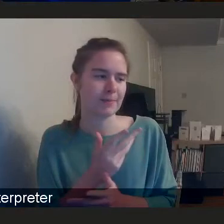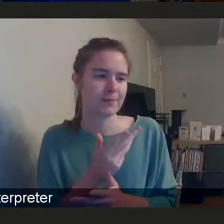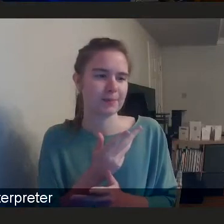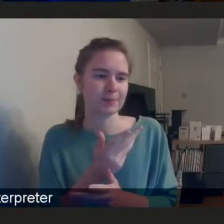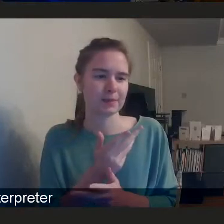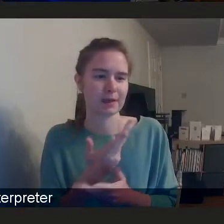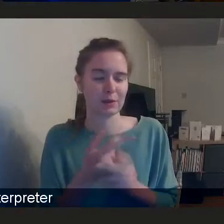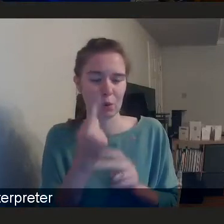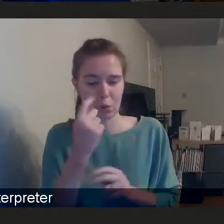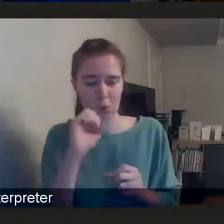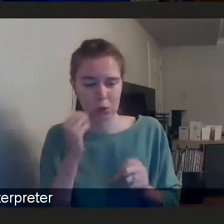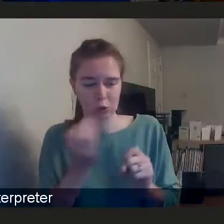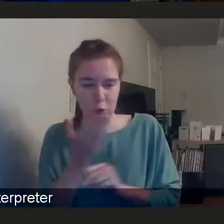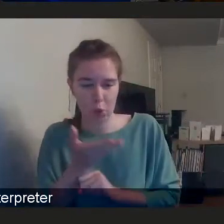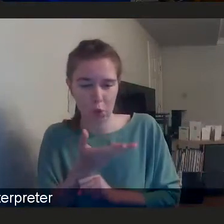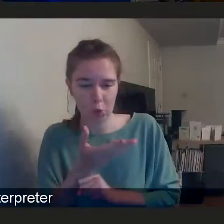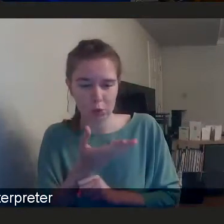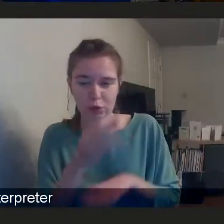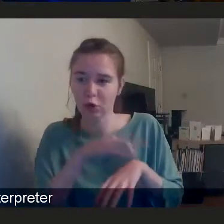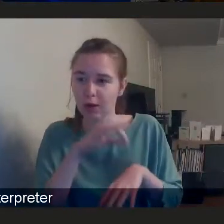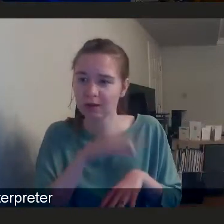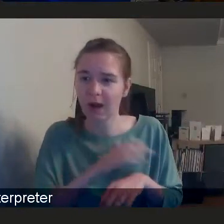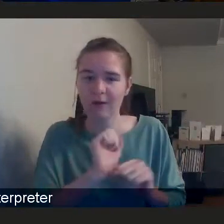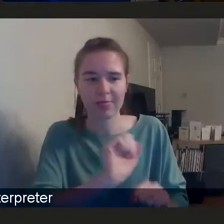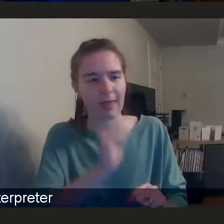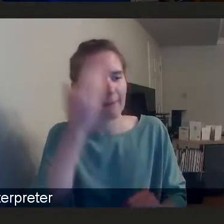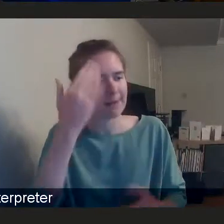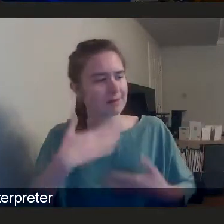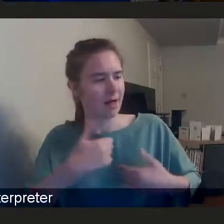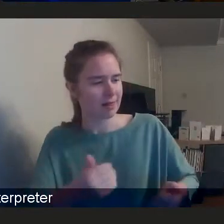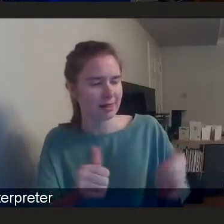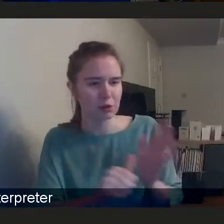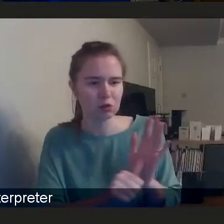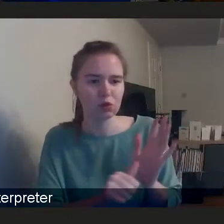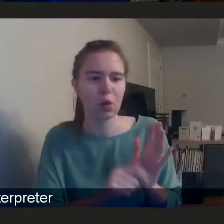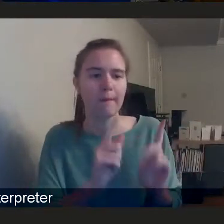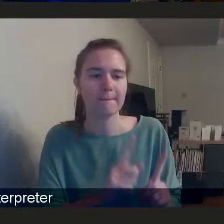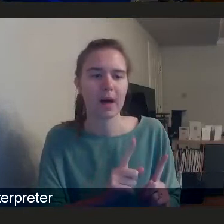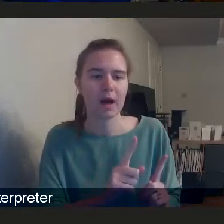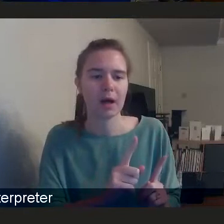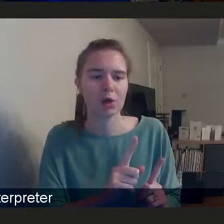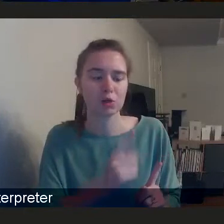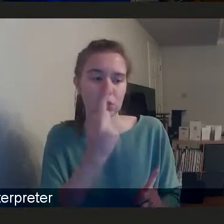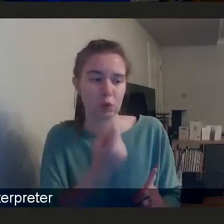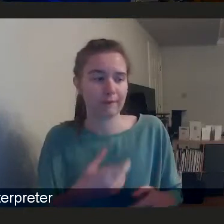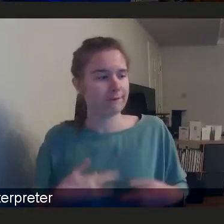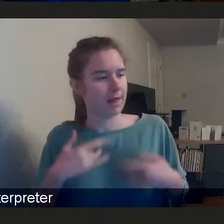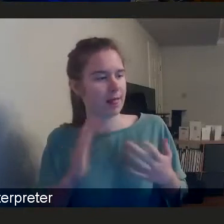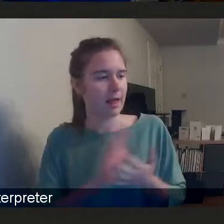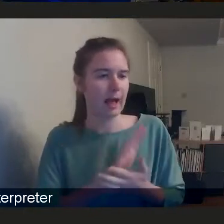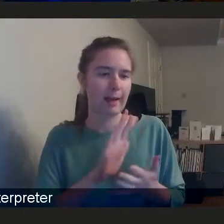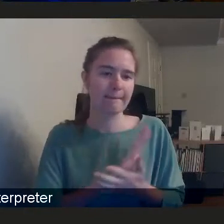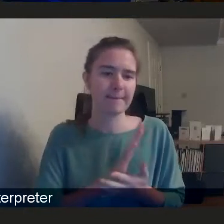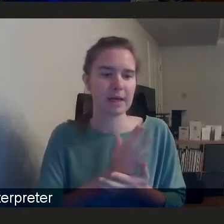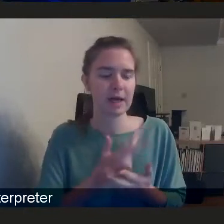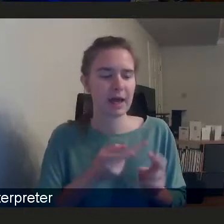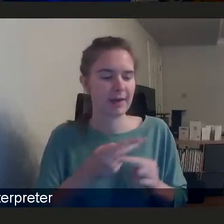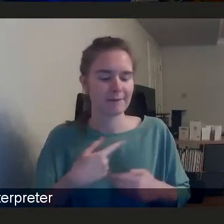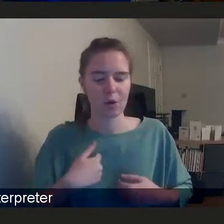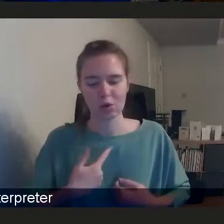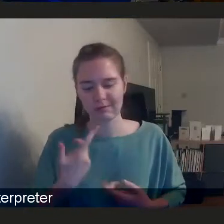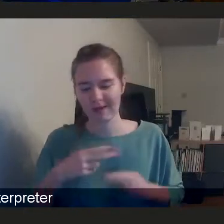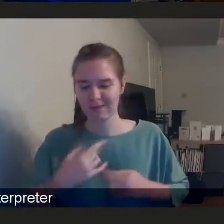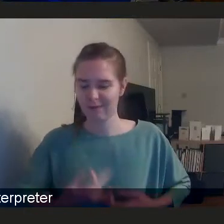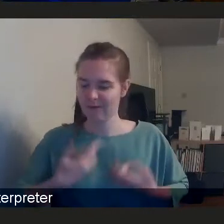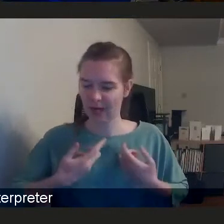to the doctor for a mental health issue, but may be quite happy to go, you know, as you say, if they've had trauma as a result